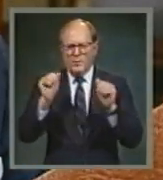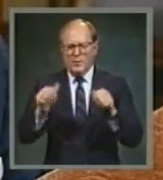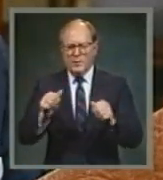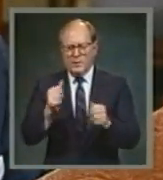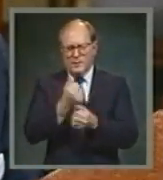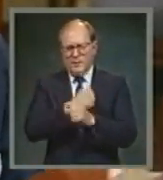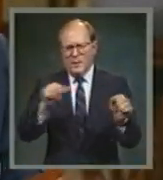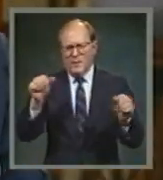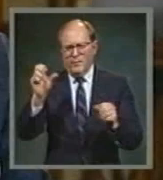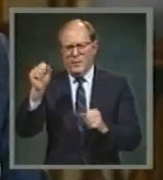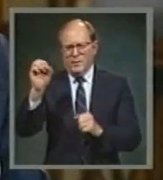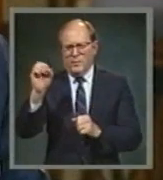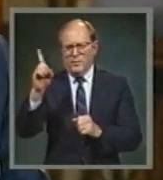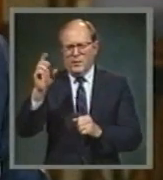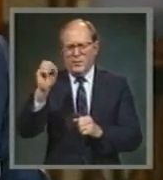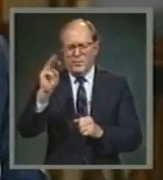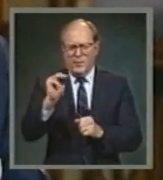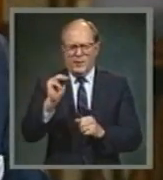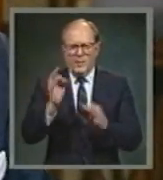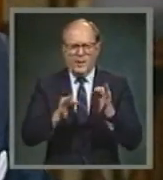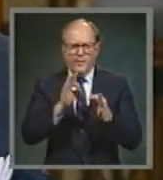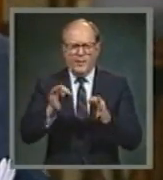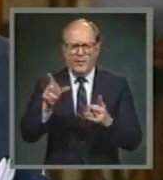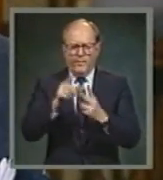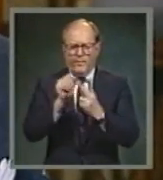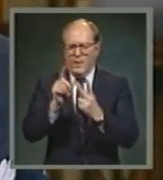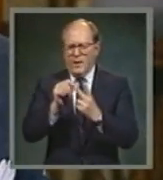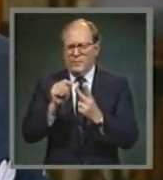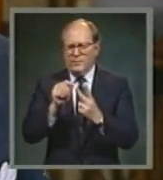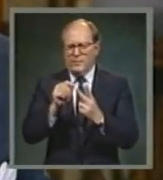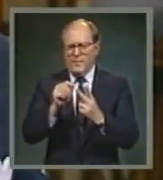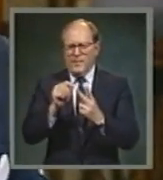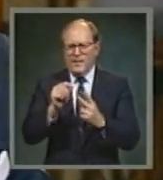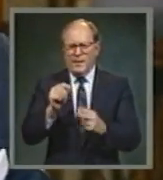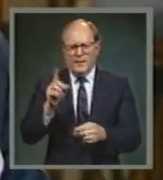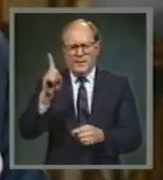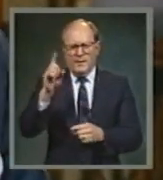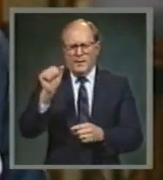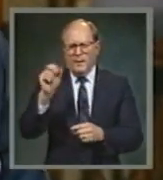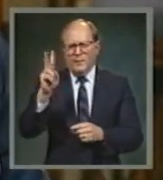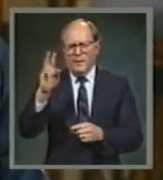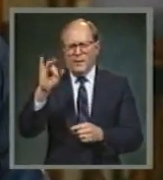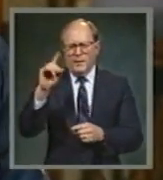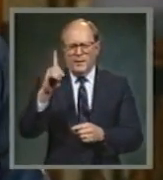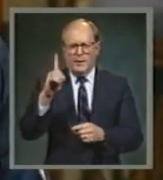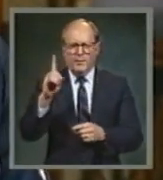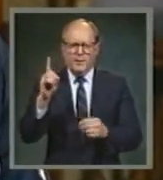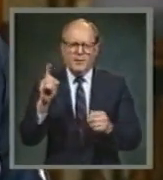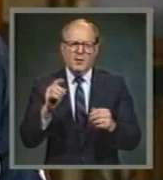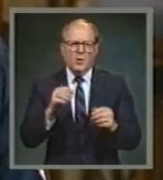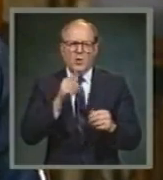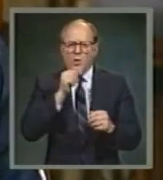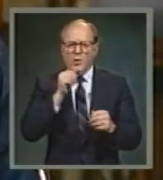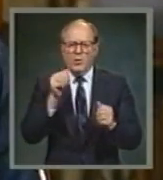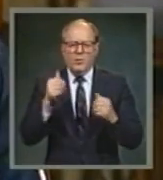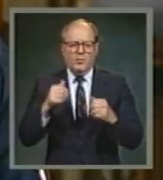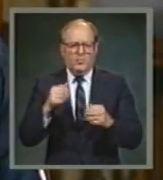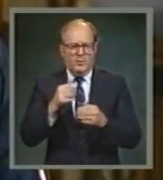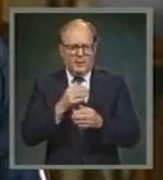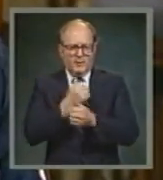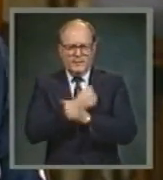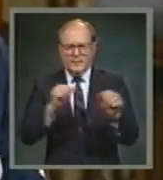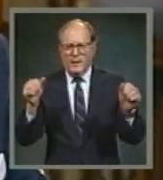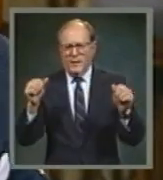been found. Genesis 19. A youth by the name of David, with only a sling and a small stone, saved an army of